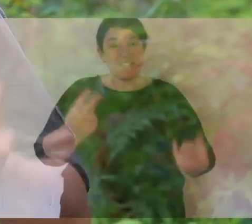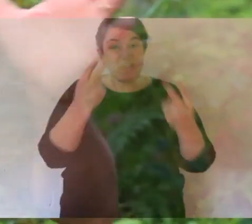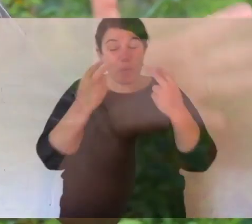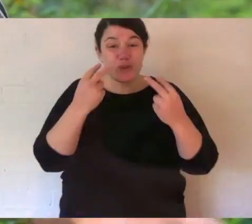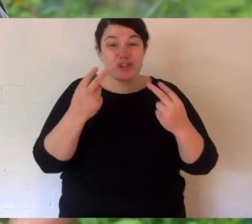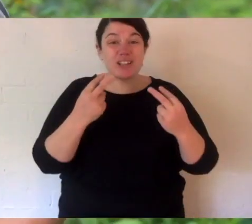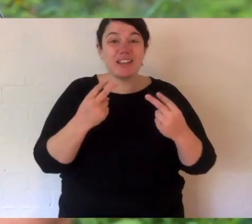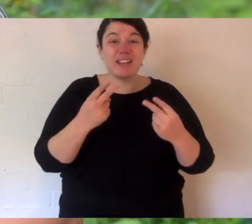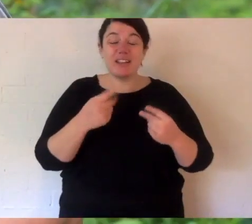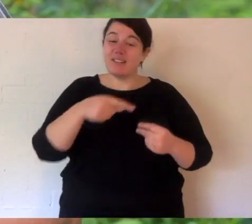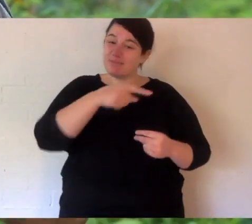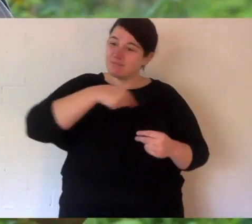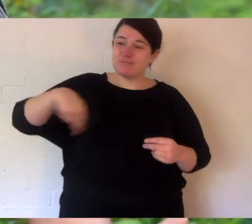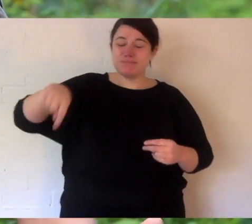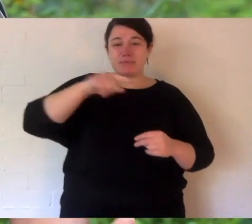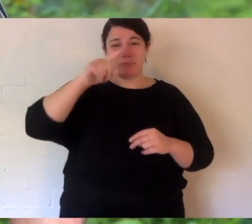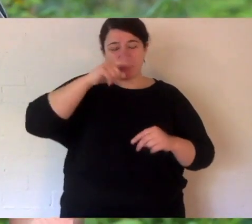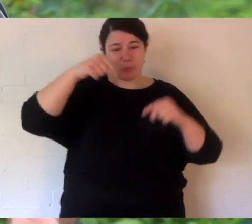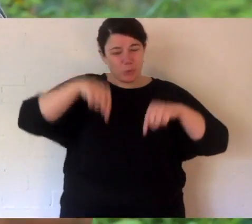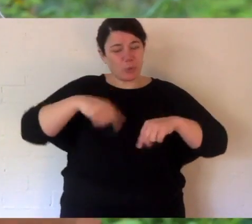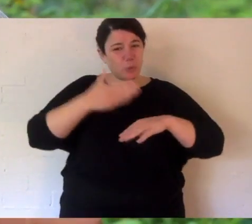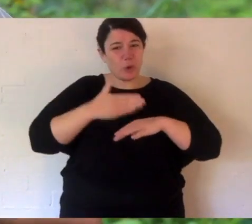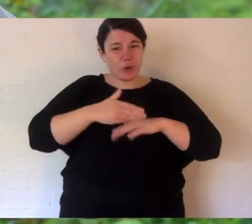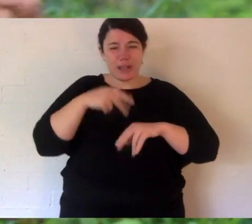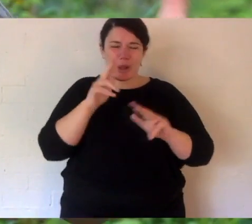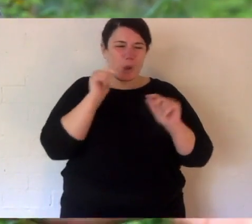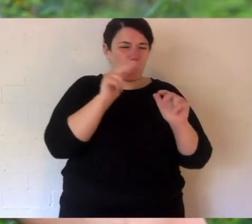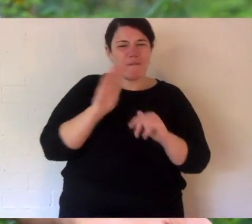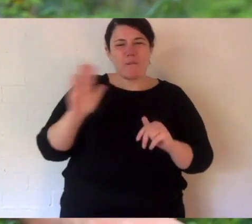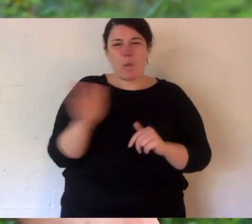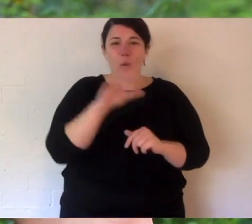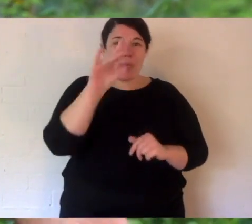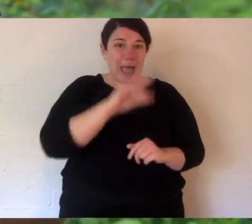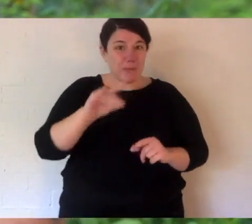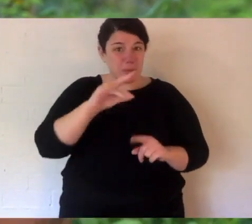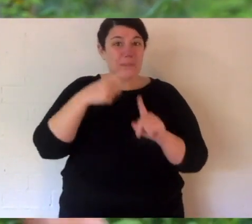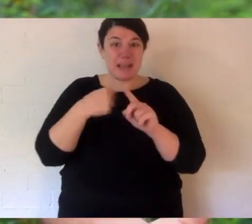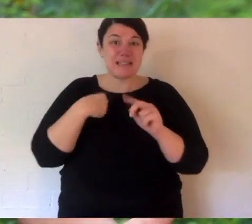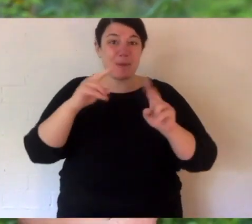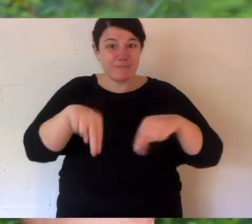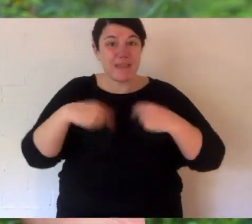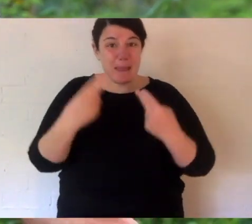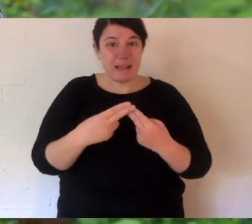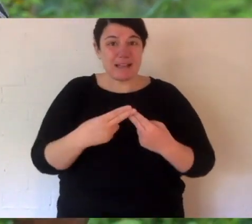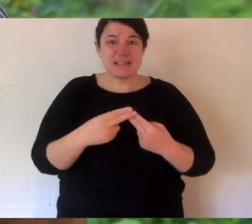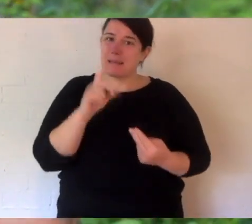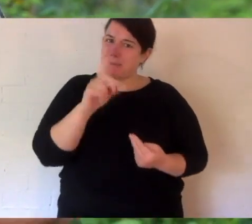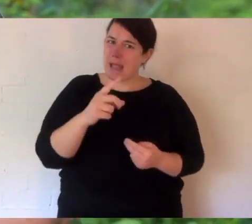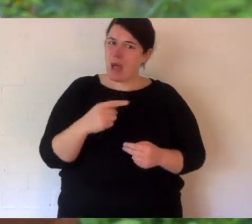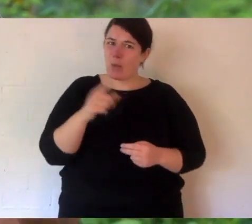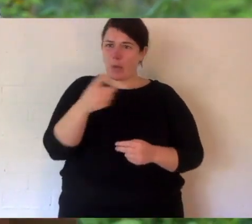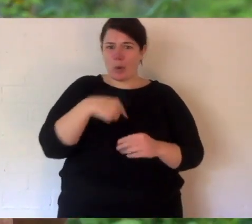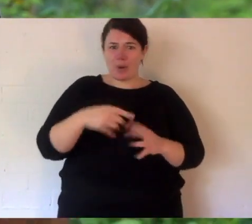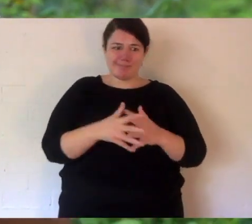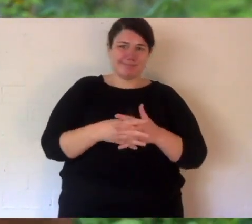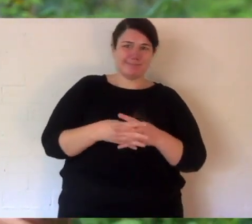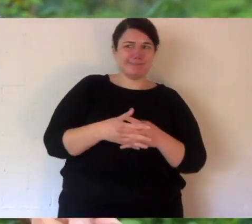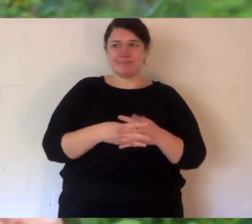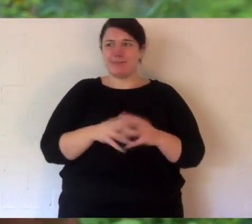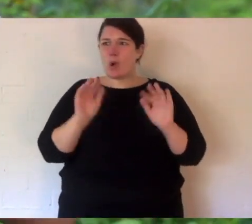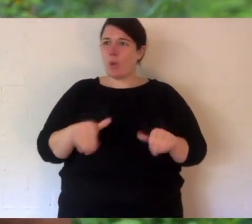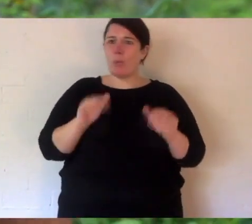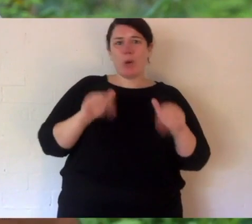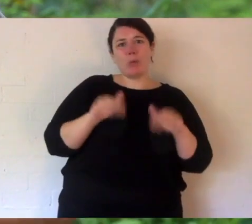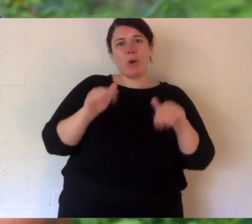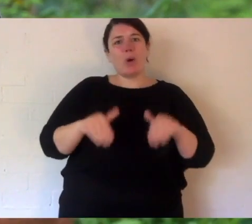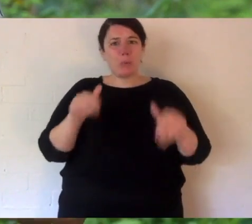Thanks for watching everyone. Now the keepers and I are looking after all of our animals and our families. But we all have a bit of extra time at the